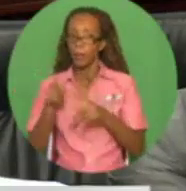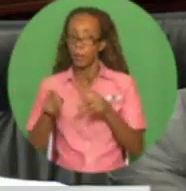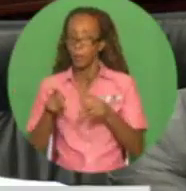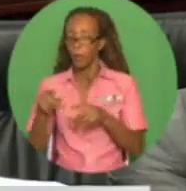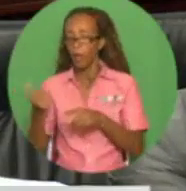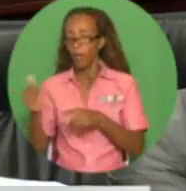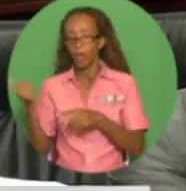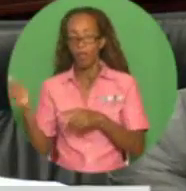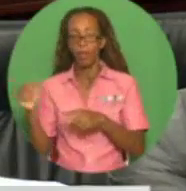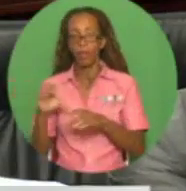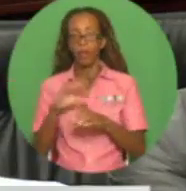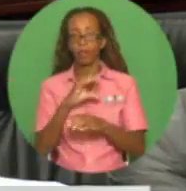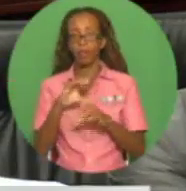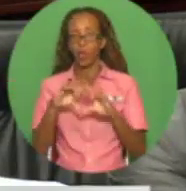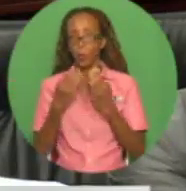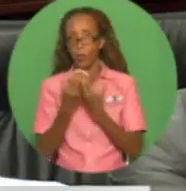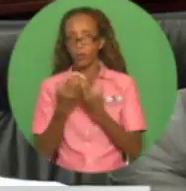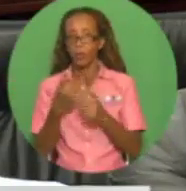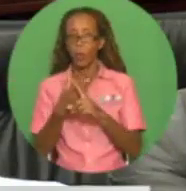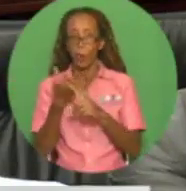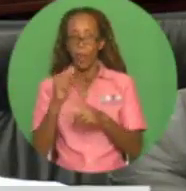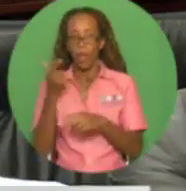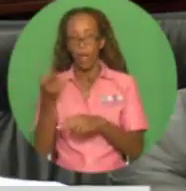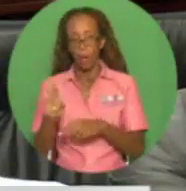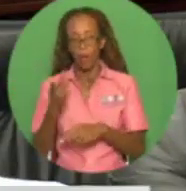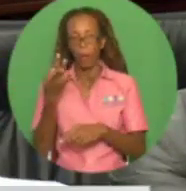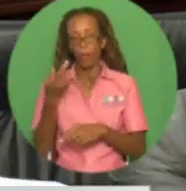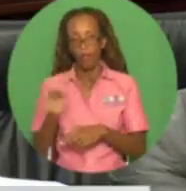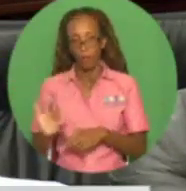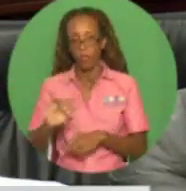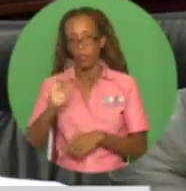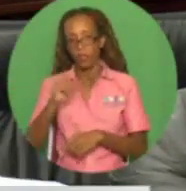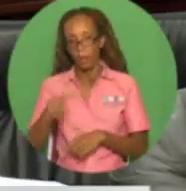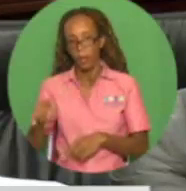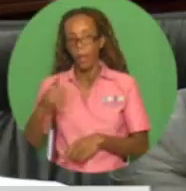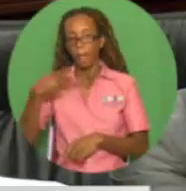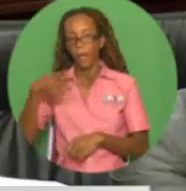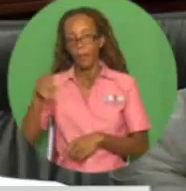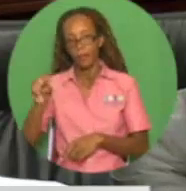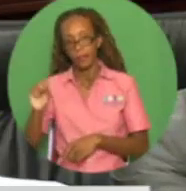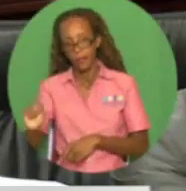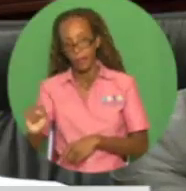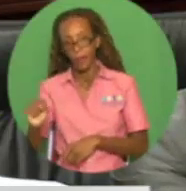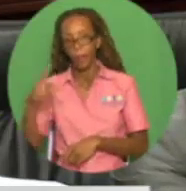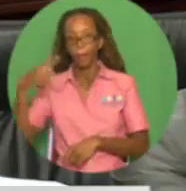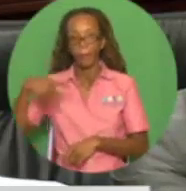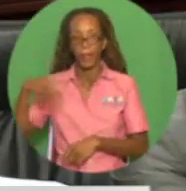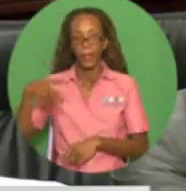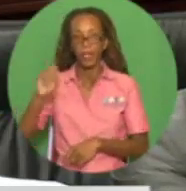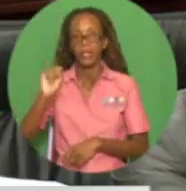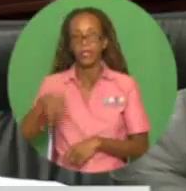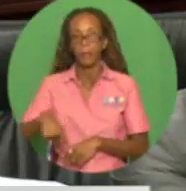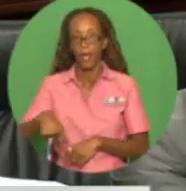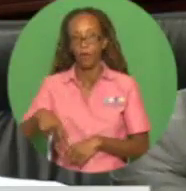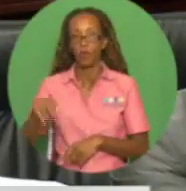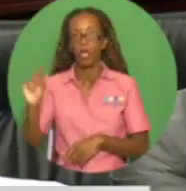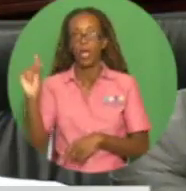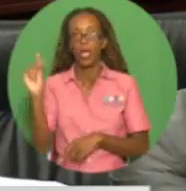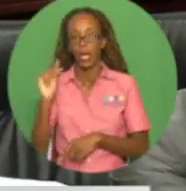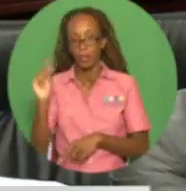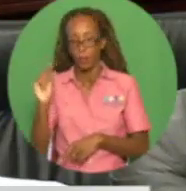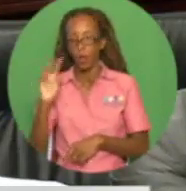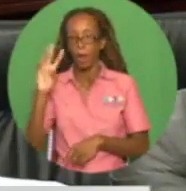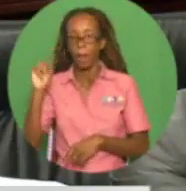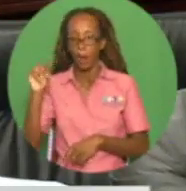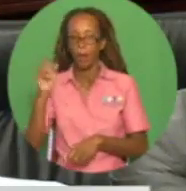communities, in particular from Library, Point 14, in Fisabad, Palaseco, Pinal, Separia, Gasparillo, and